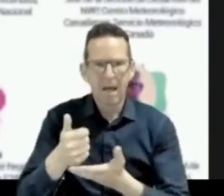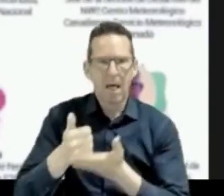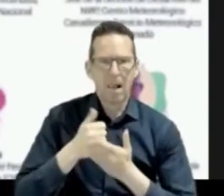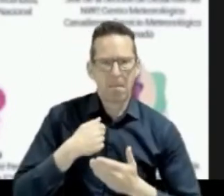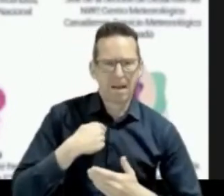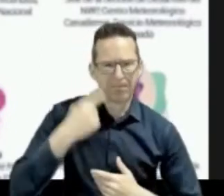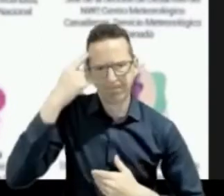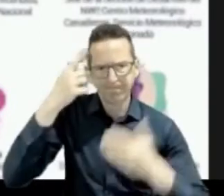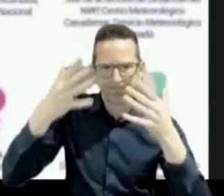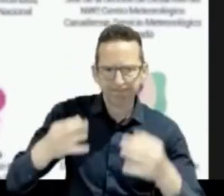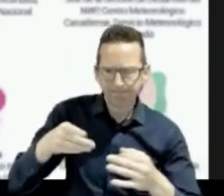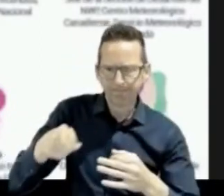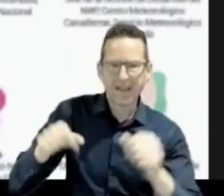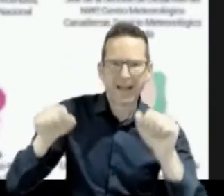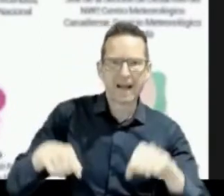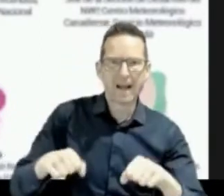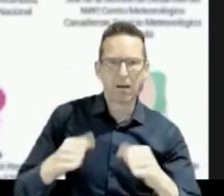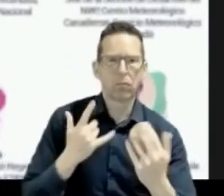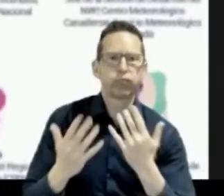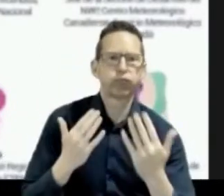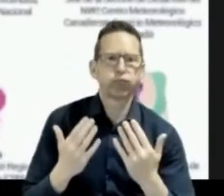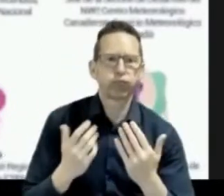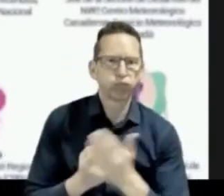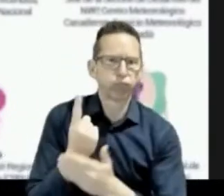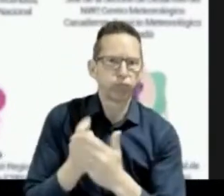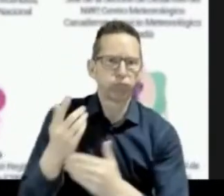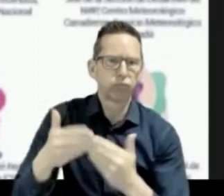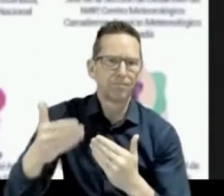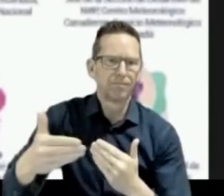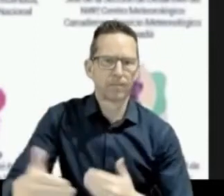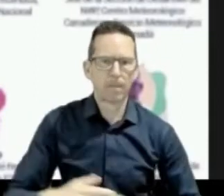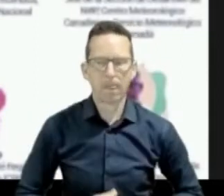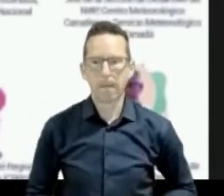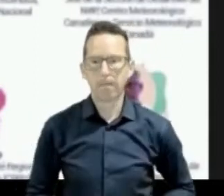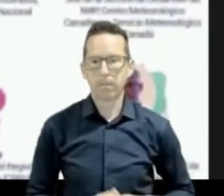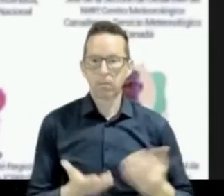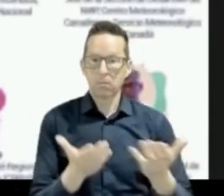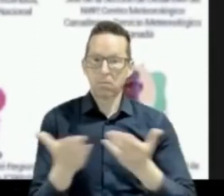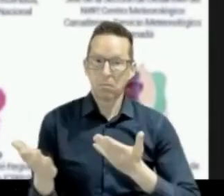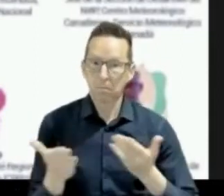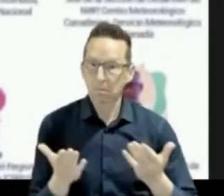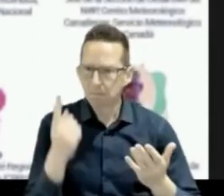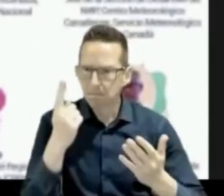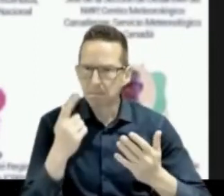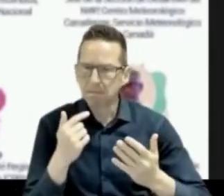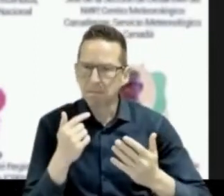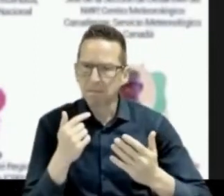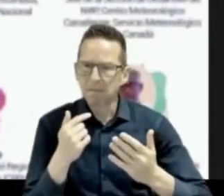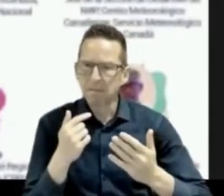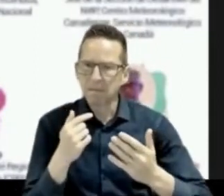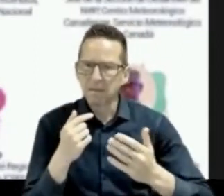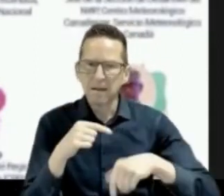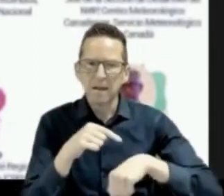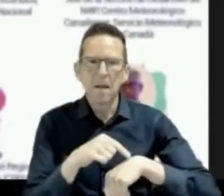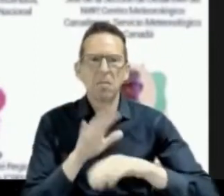segment to have to retrieve more questions from the audience. Now, I would like to start the second segment